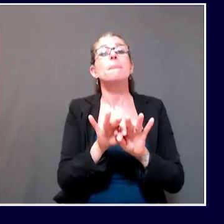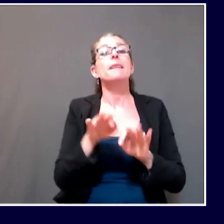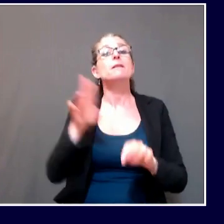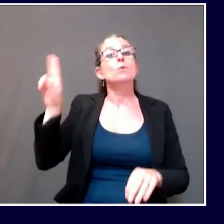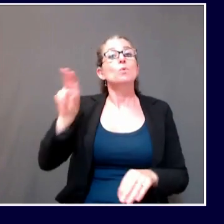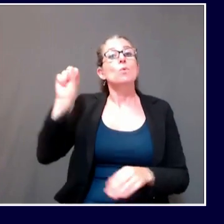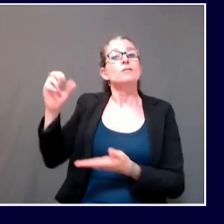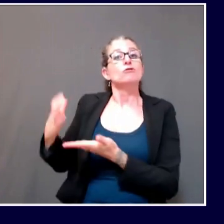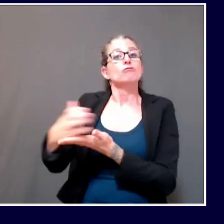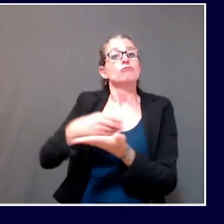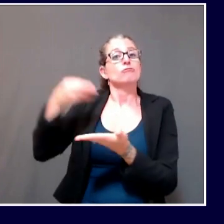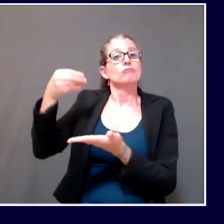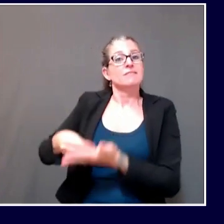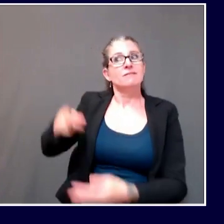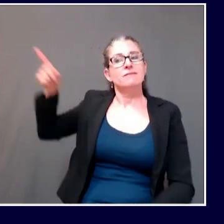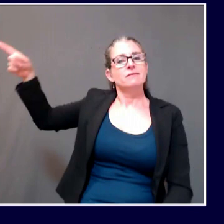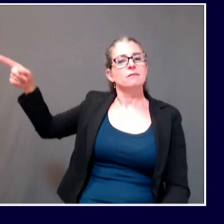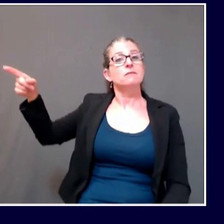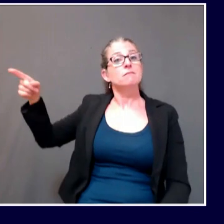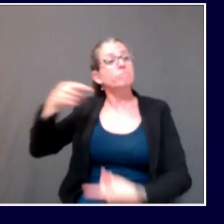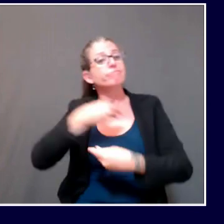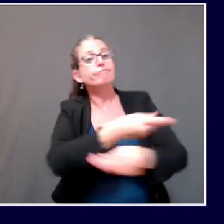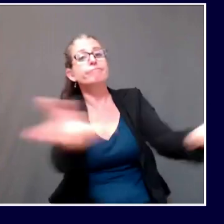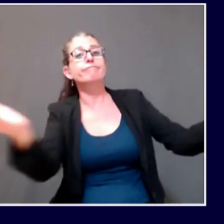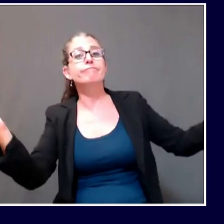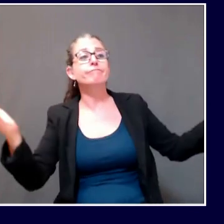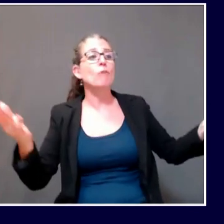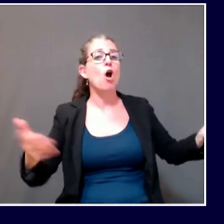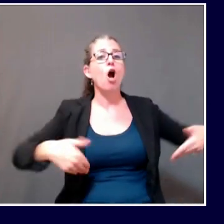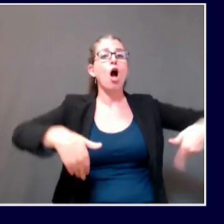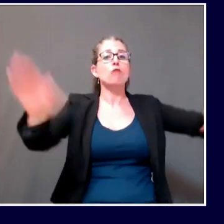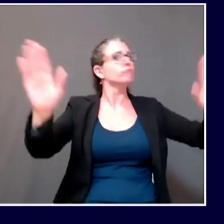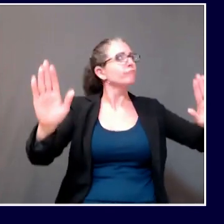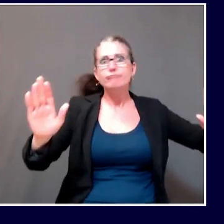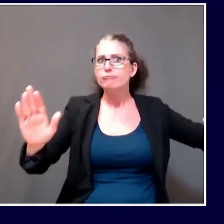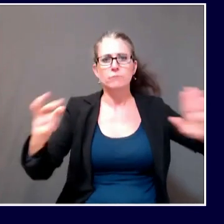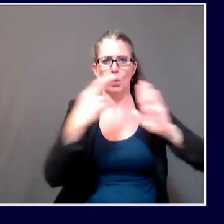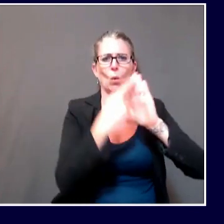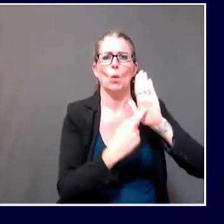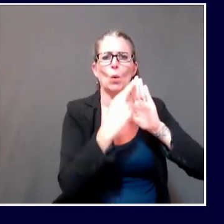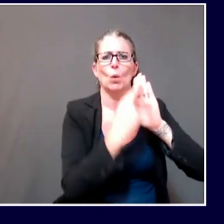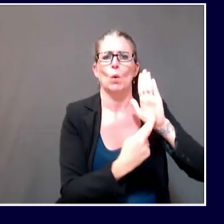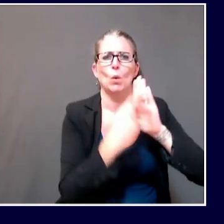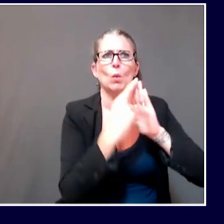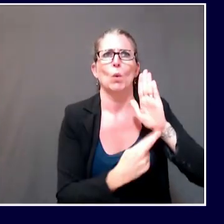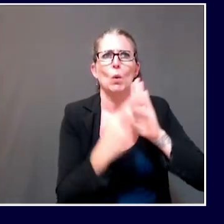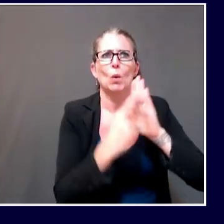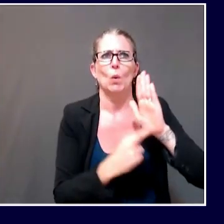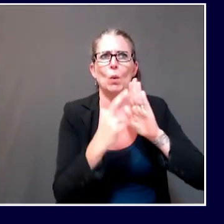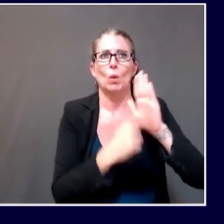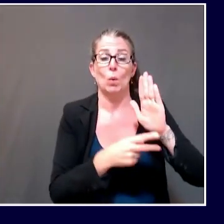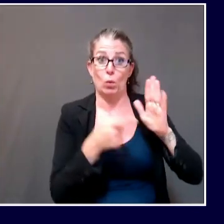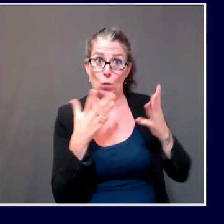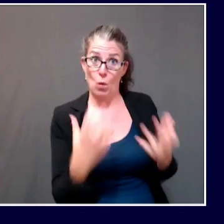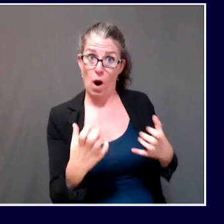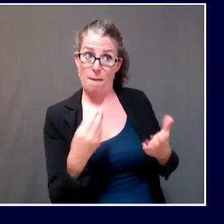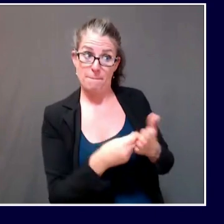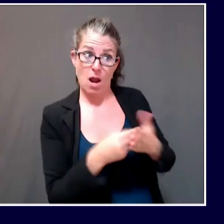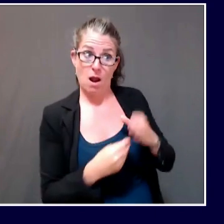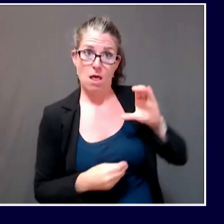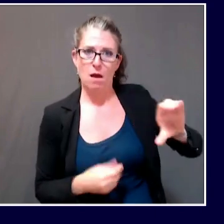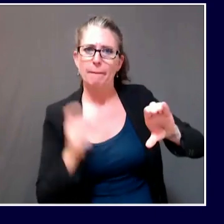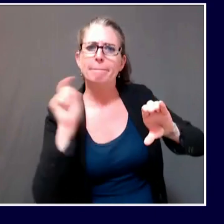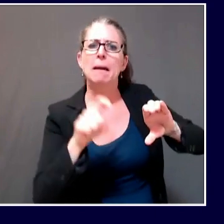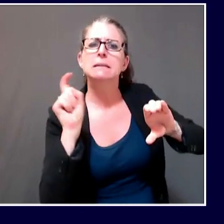Mike. We're sure we're doing only what we can do and everything that we can do with those funds, because I think they're